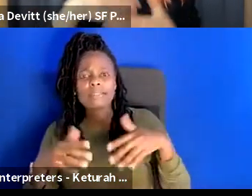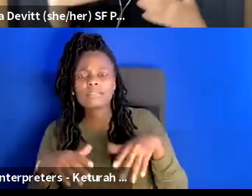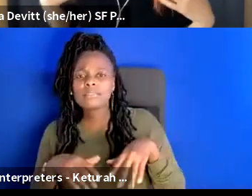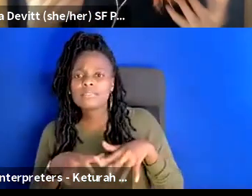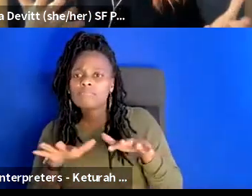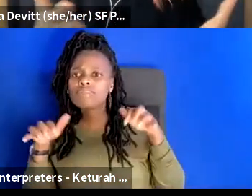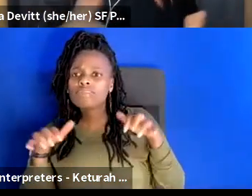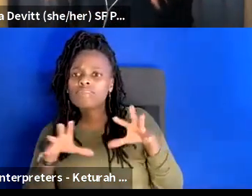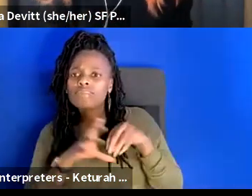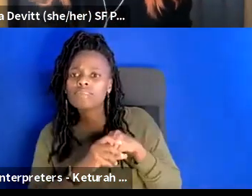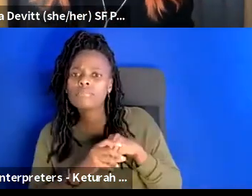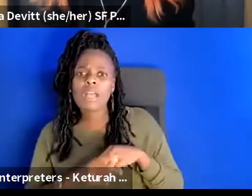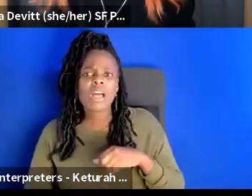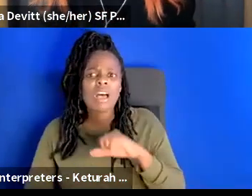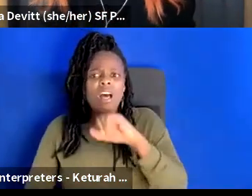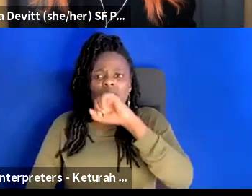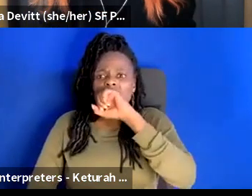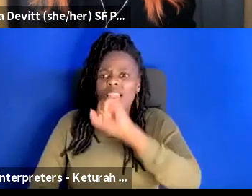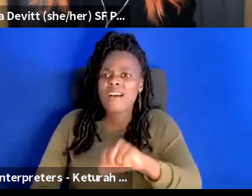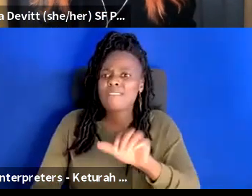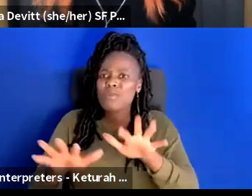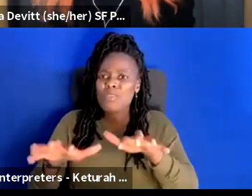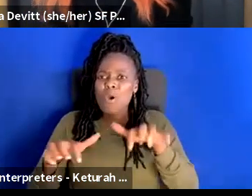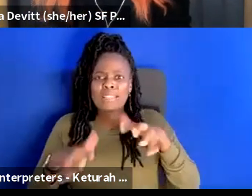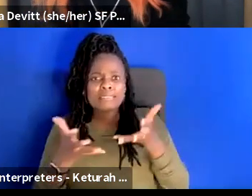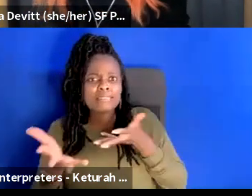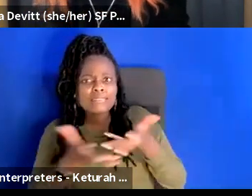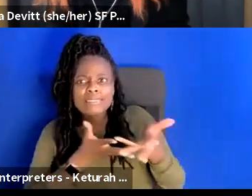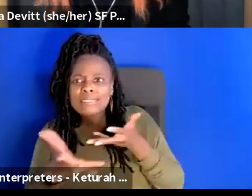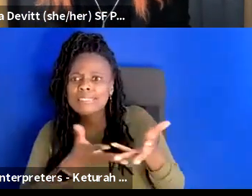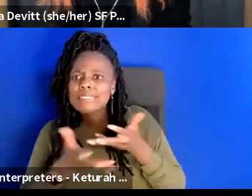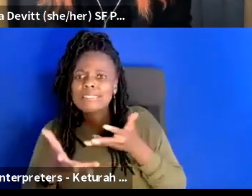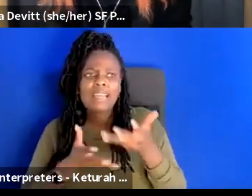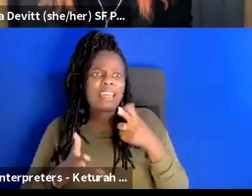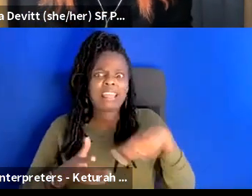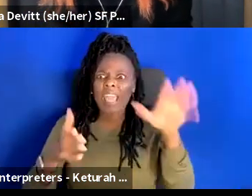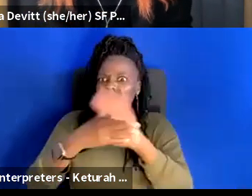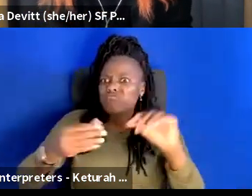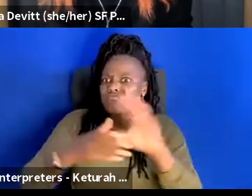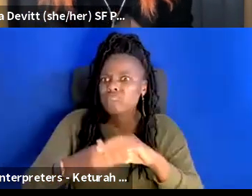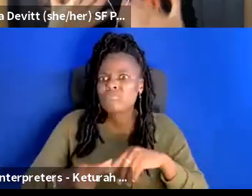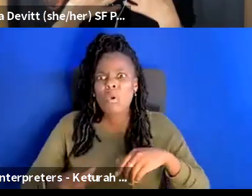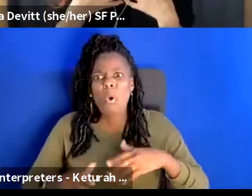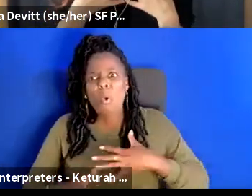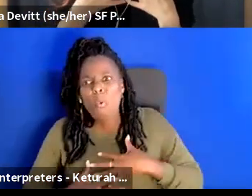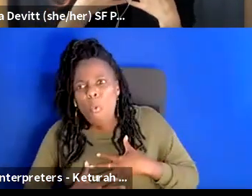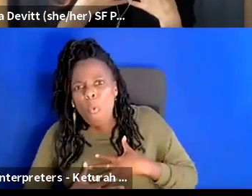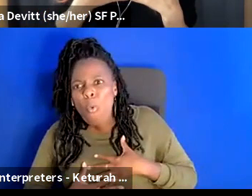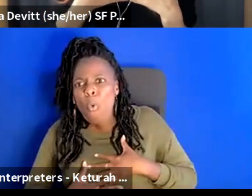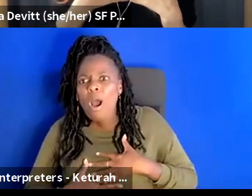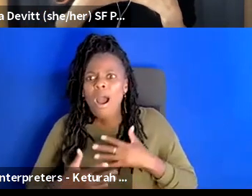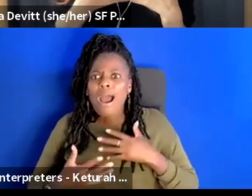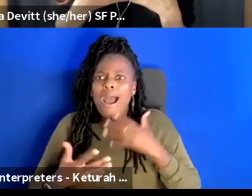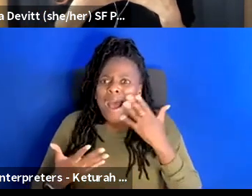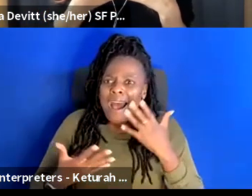i love it when the audience is engaged you know i love it when they're vocal um and and personally